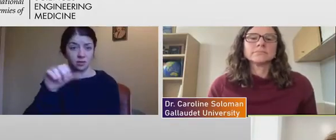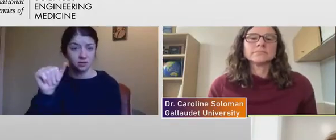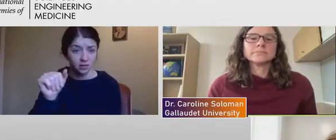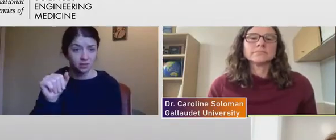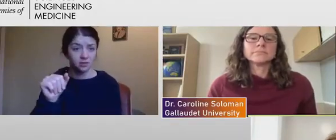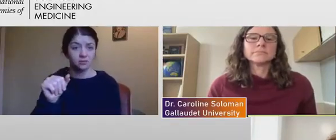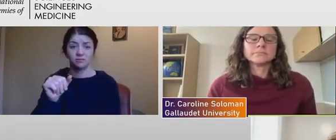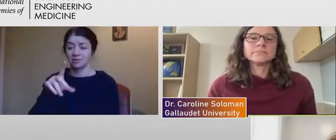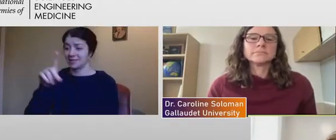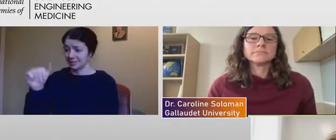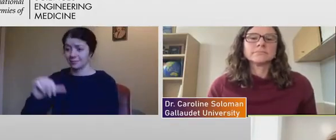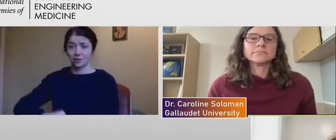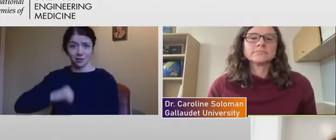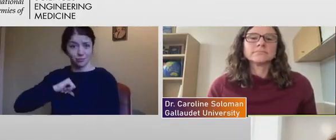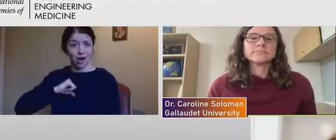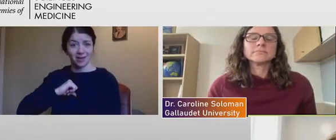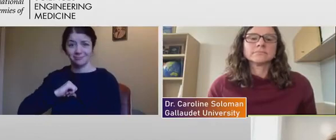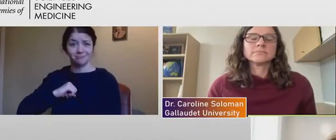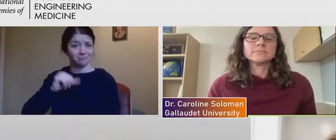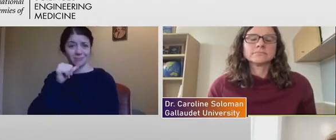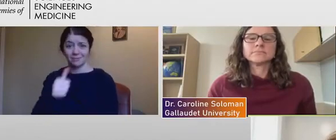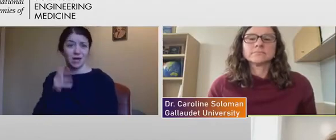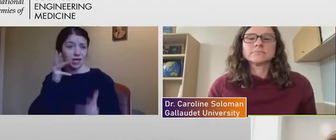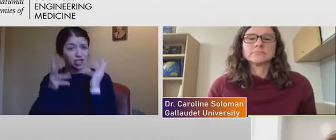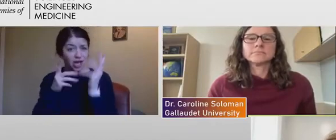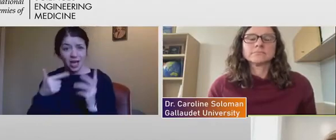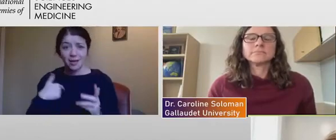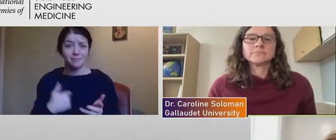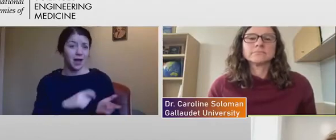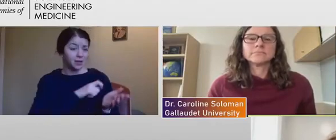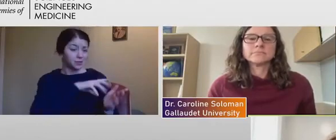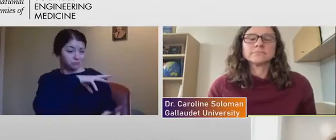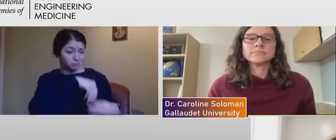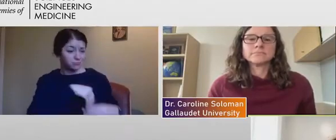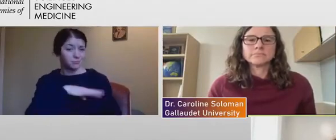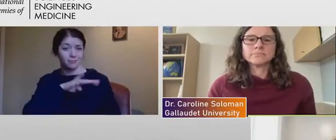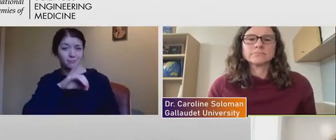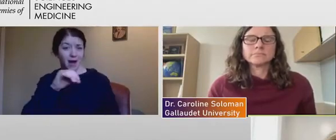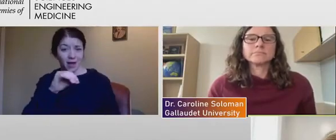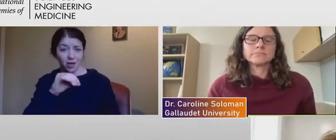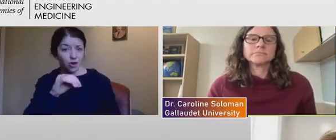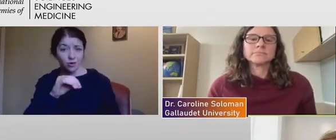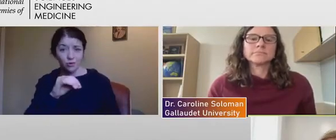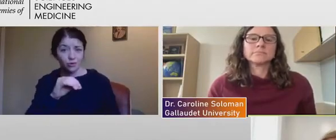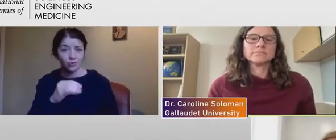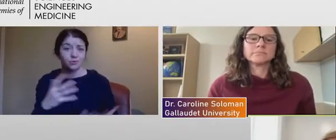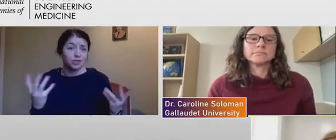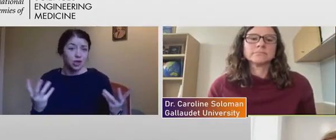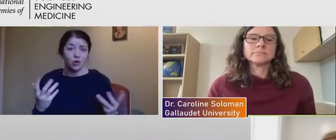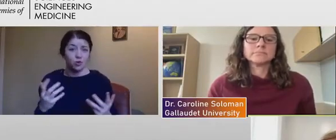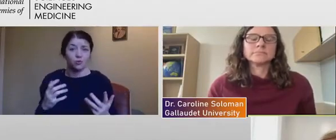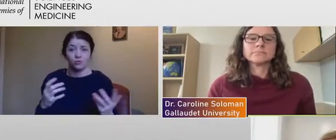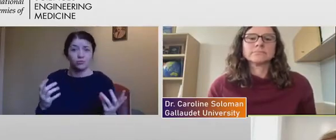pride. I have no shame. I write about it in my bio sketch. So study section knows.